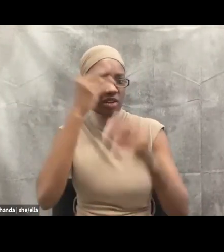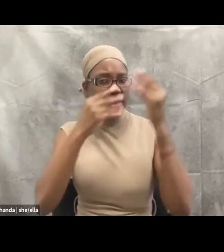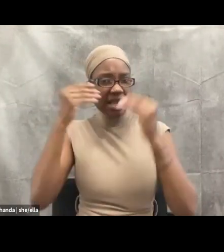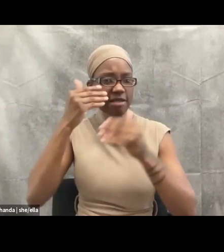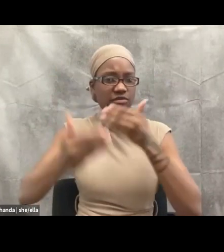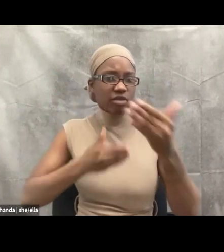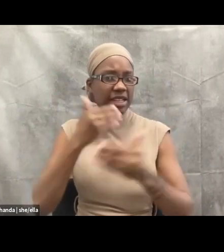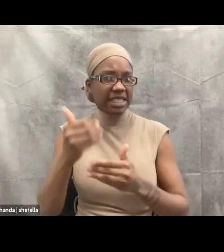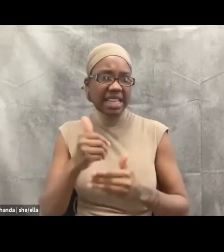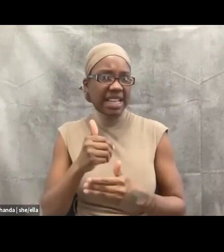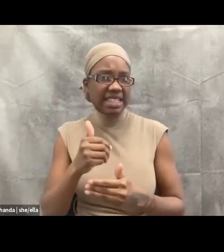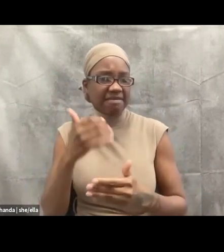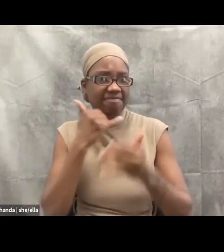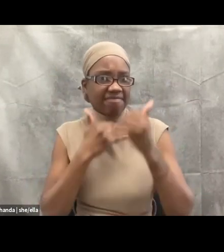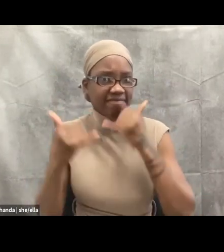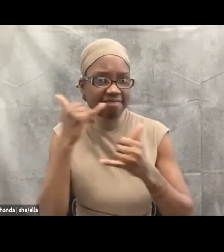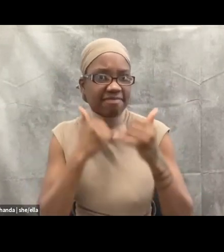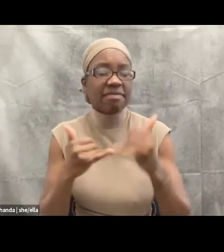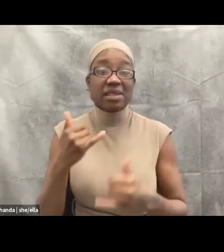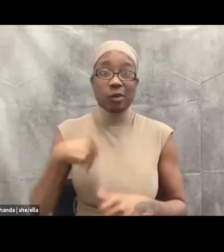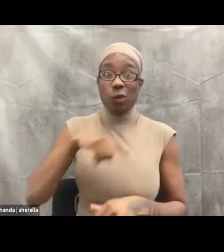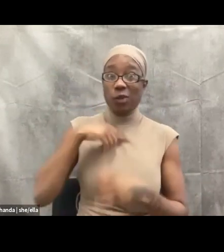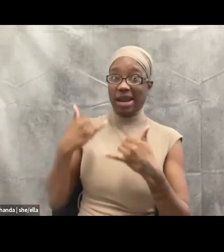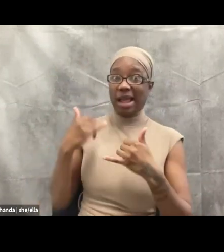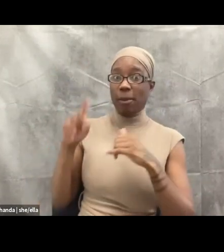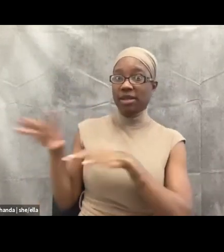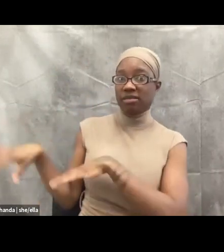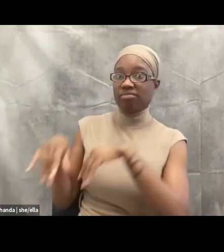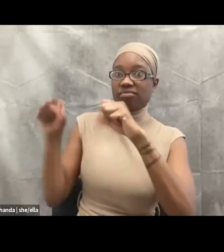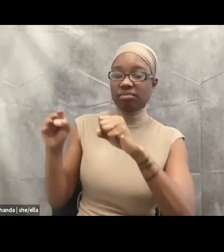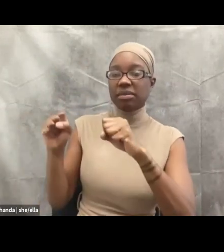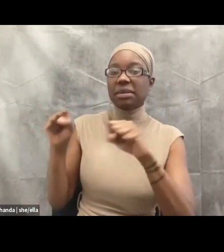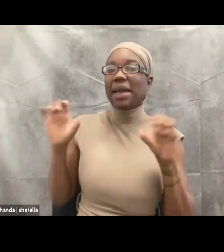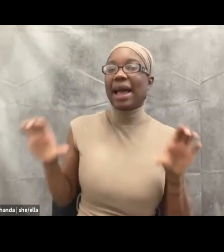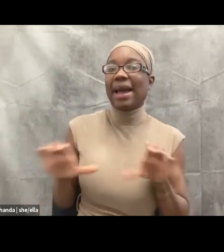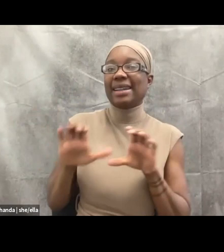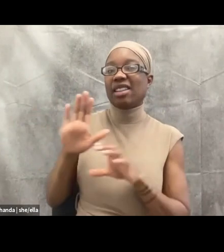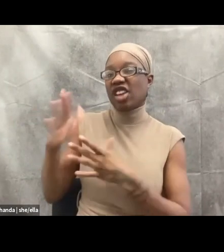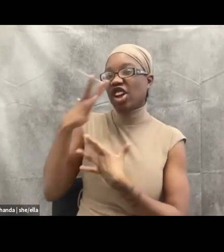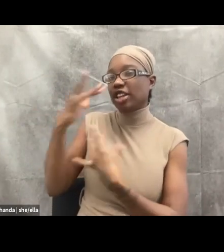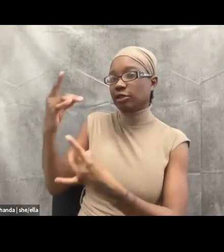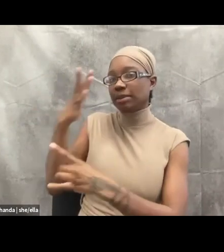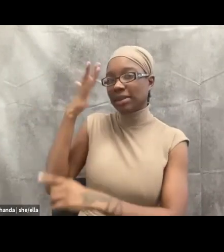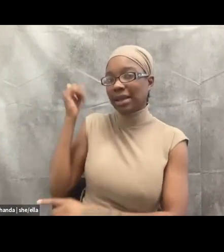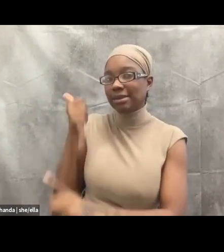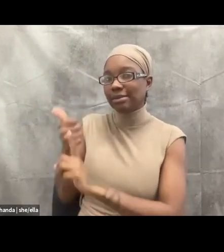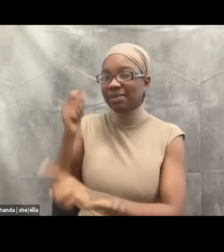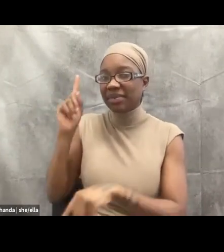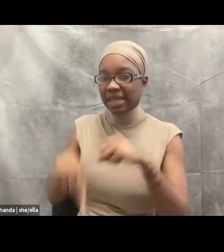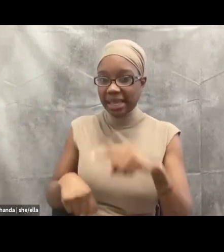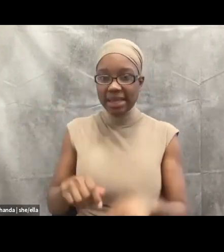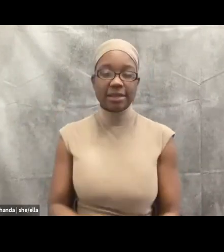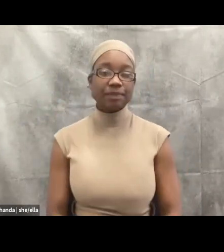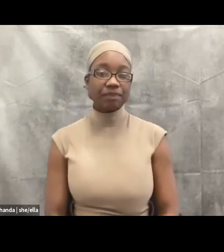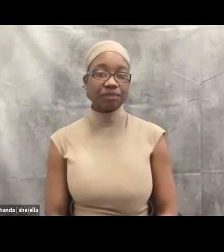own interests because they aren't able to, so, um, this, this kind of evolves, um, because it starts